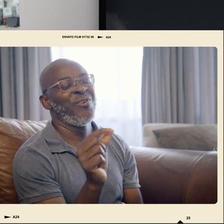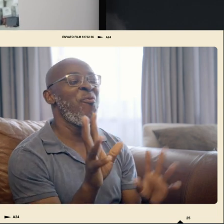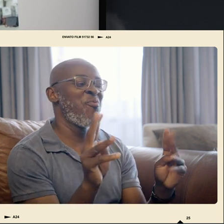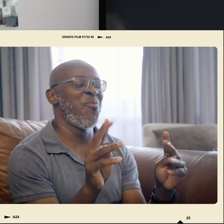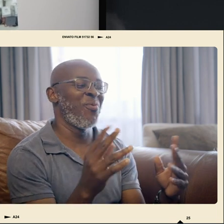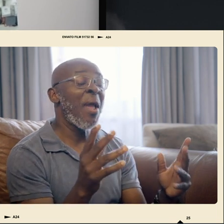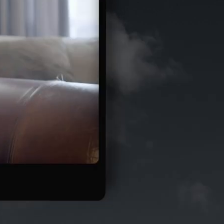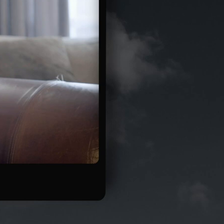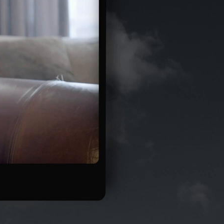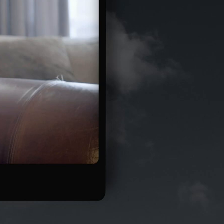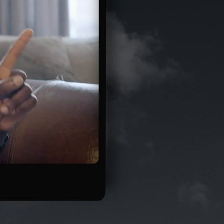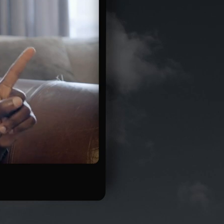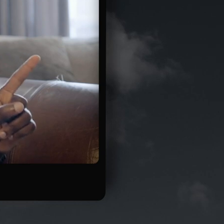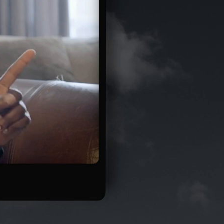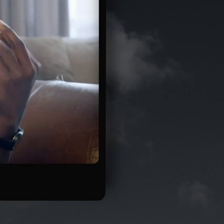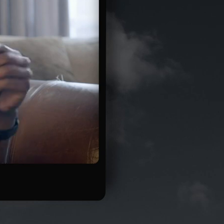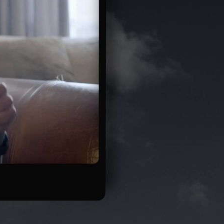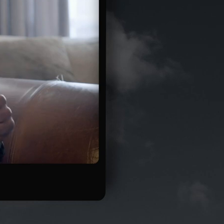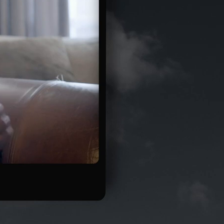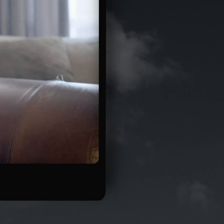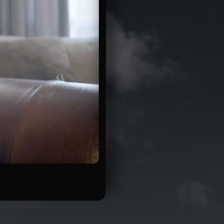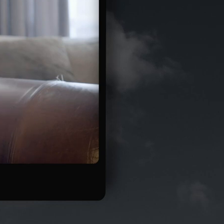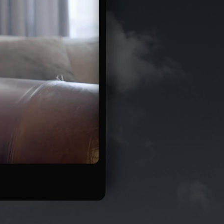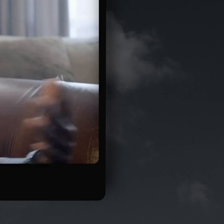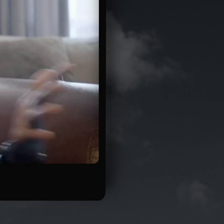So last month, that's when it started.